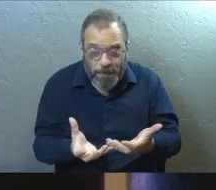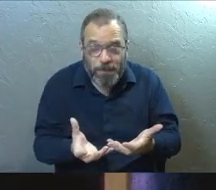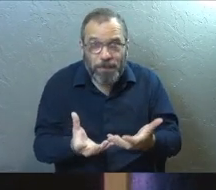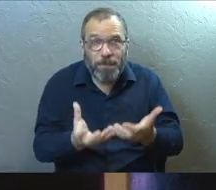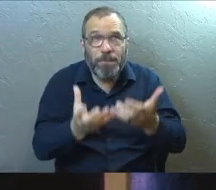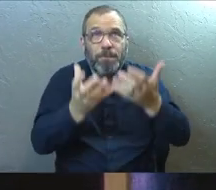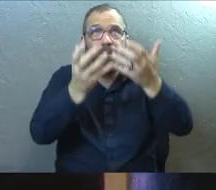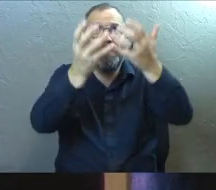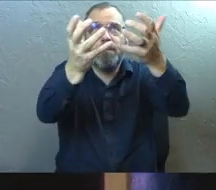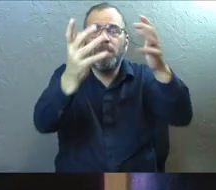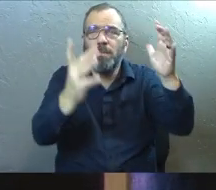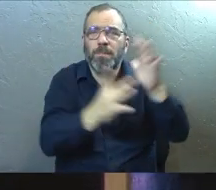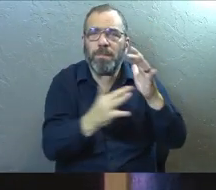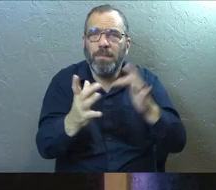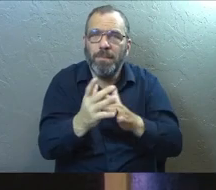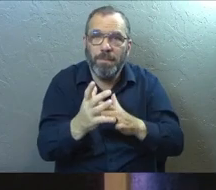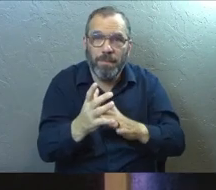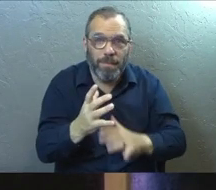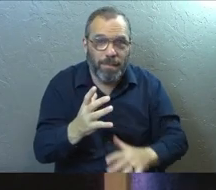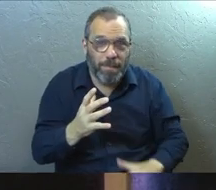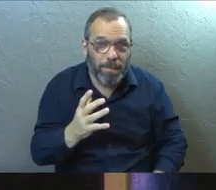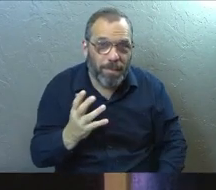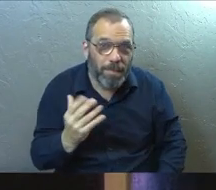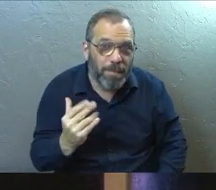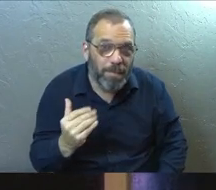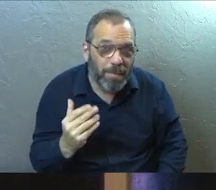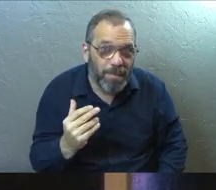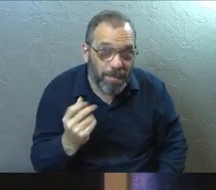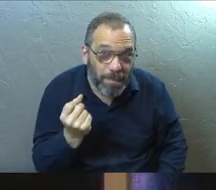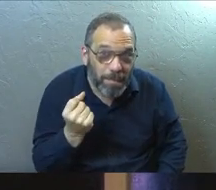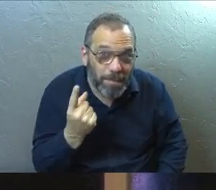again. You feeling the tension in the room,